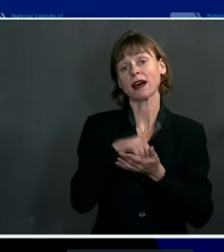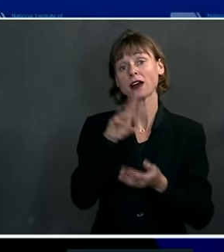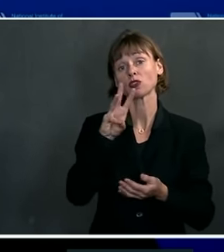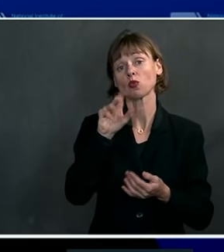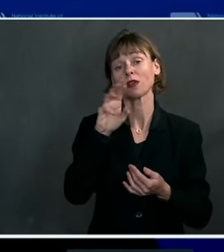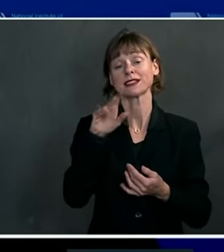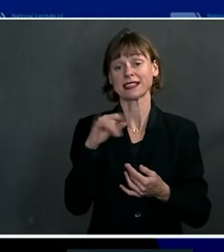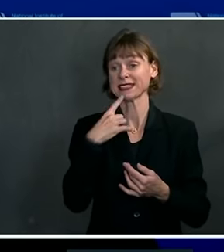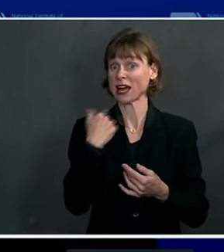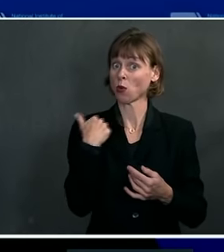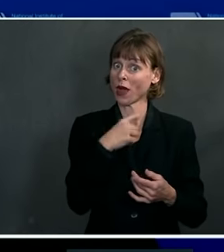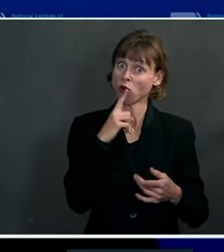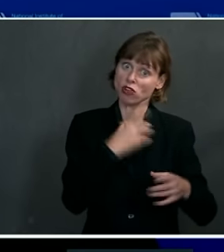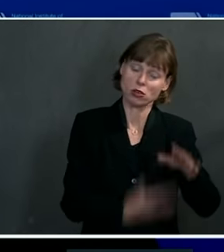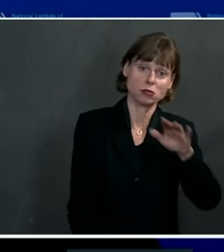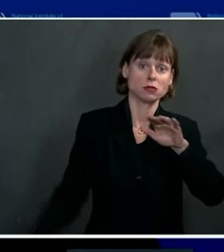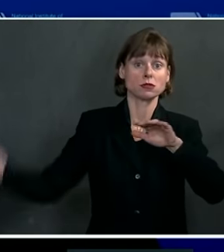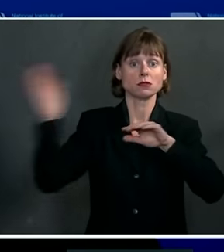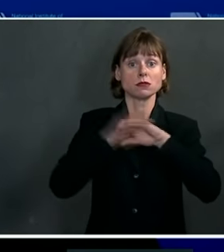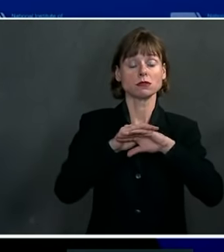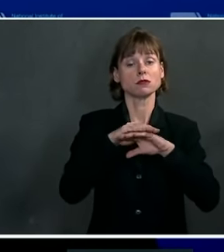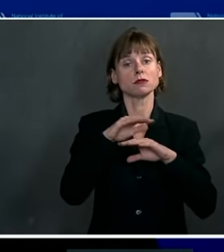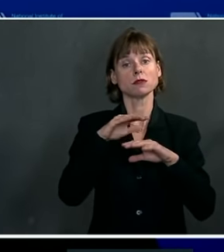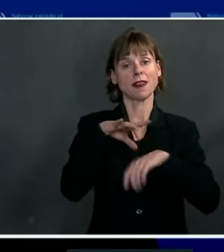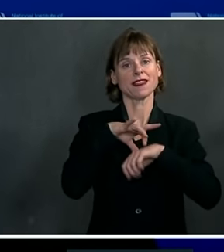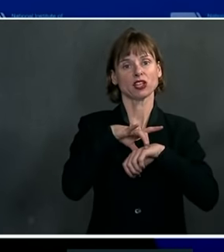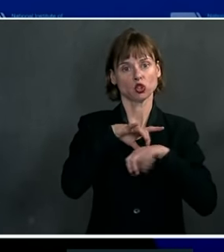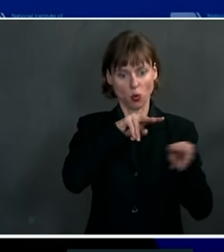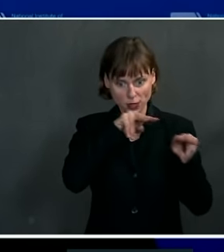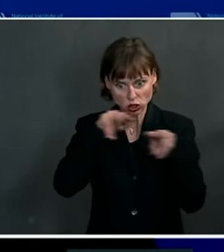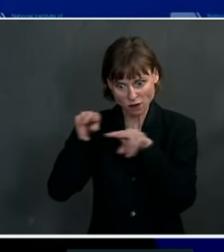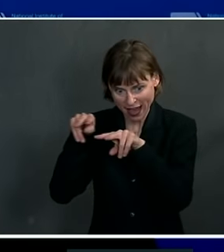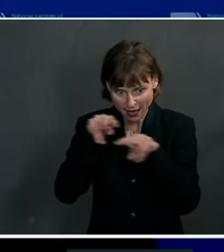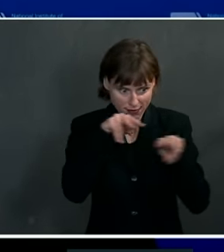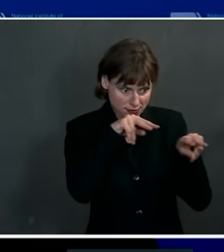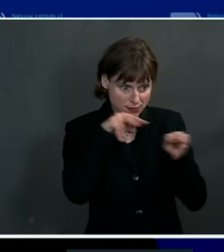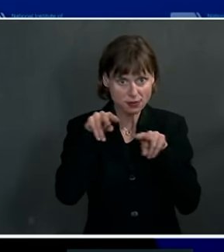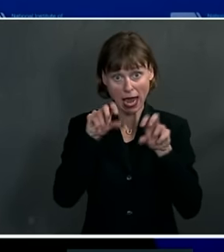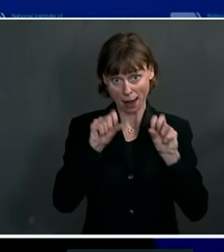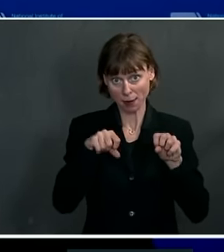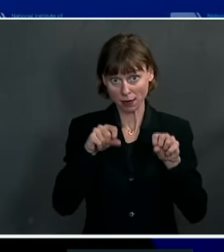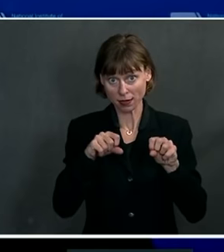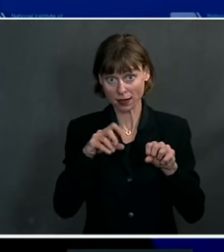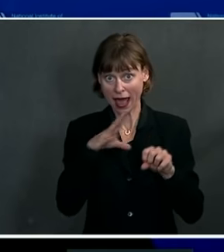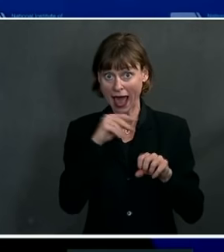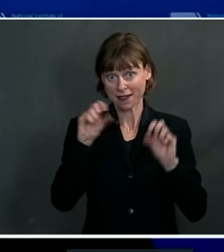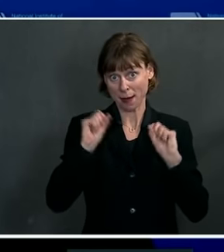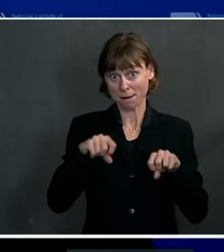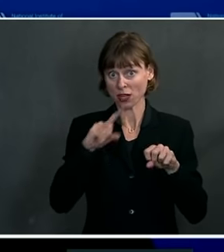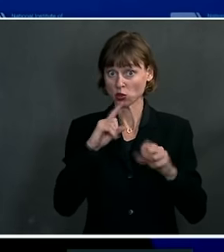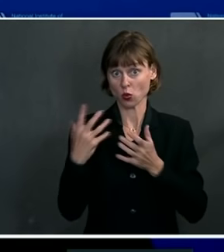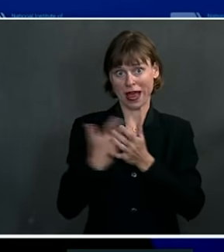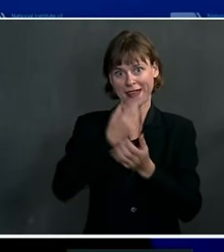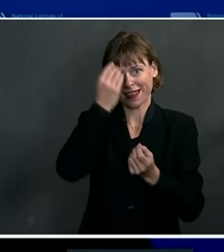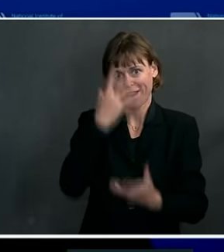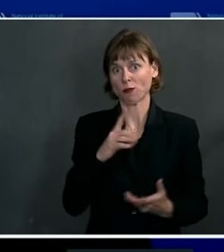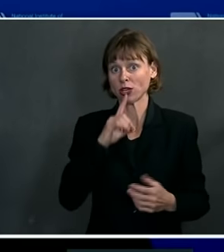we are really ratcheting up our genomic surveillance capability and our ability to get that information in real time.